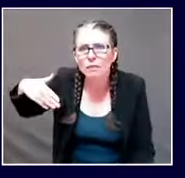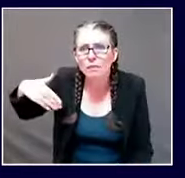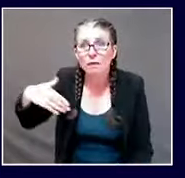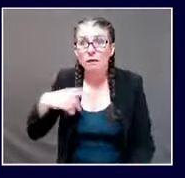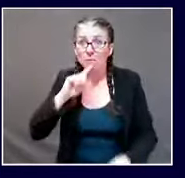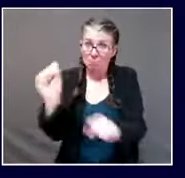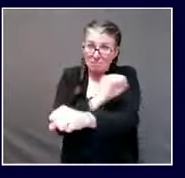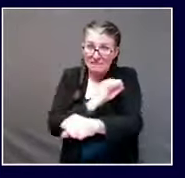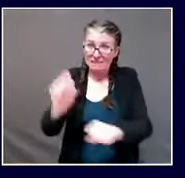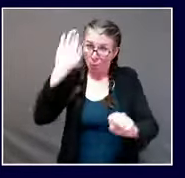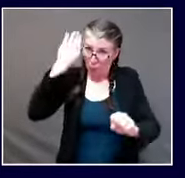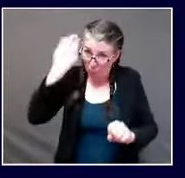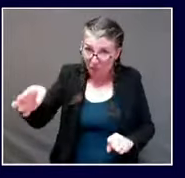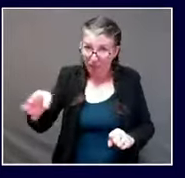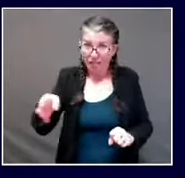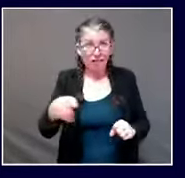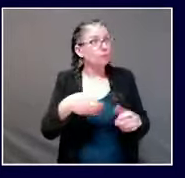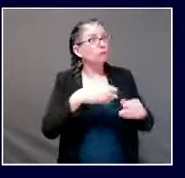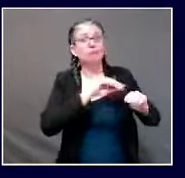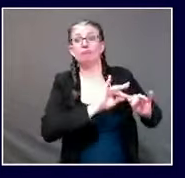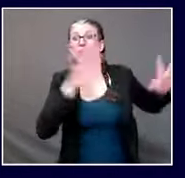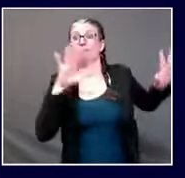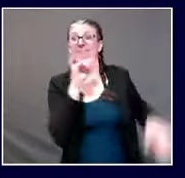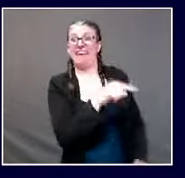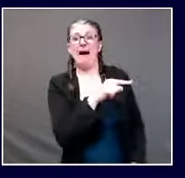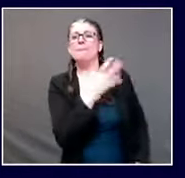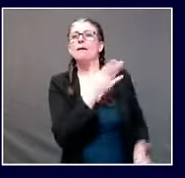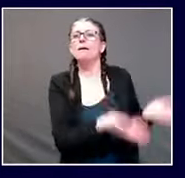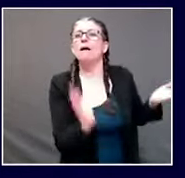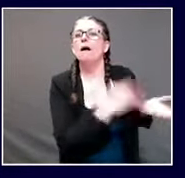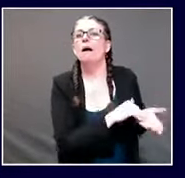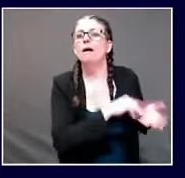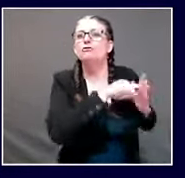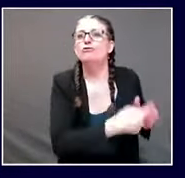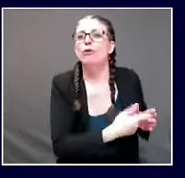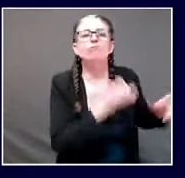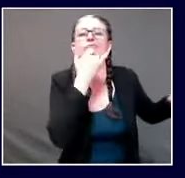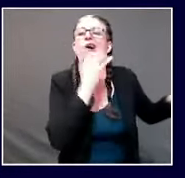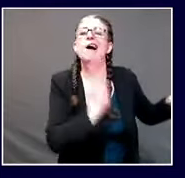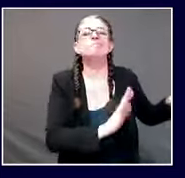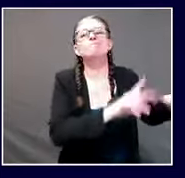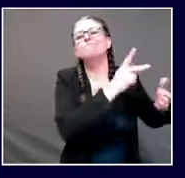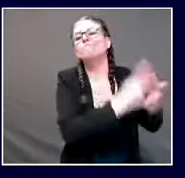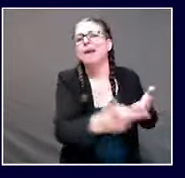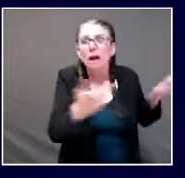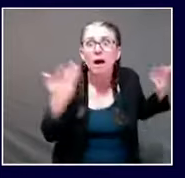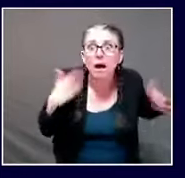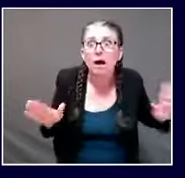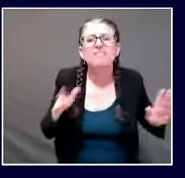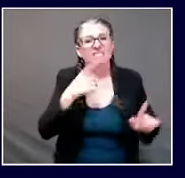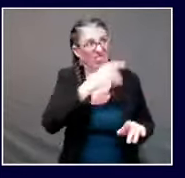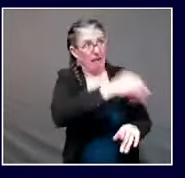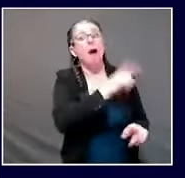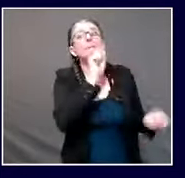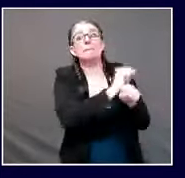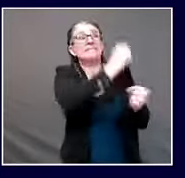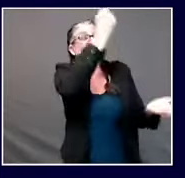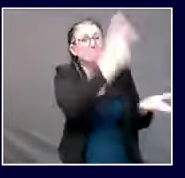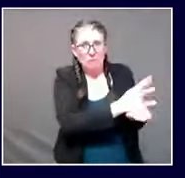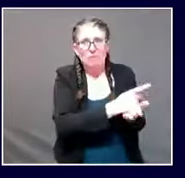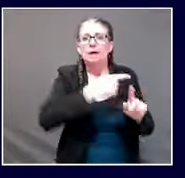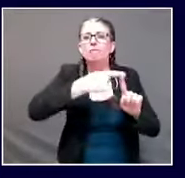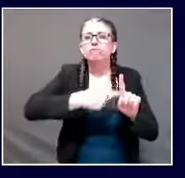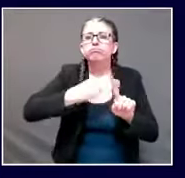protect the population of our state or our nation. The fact is, returning to